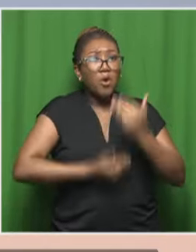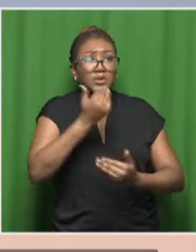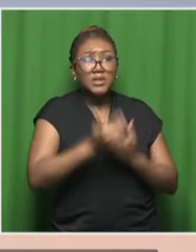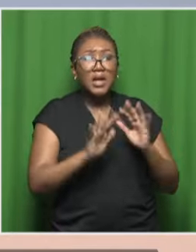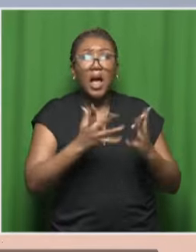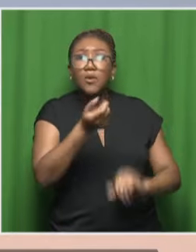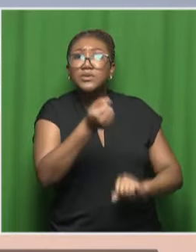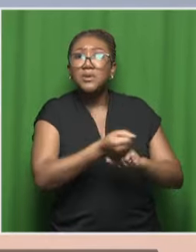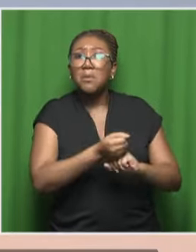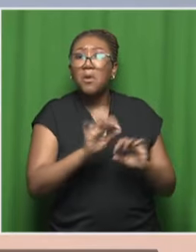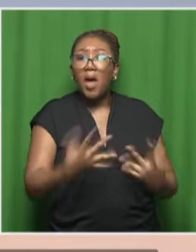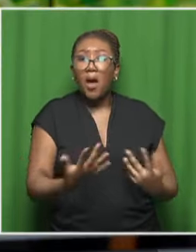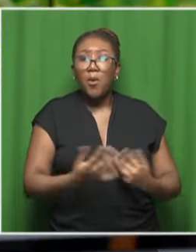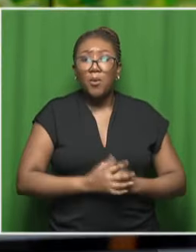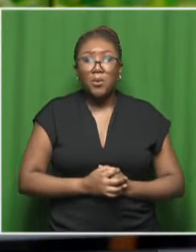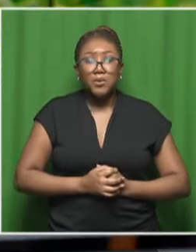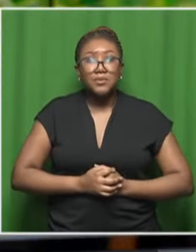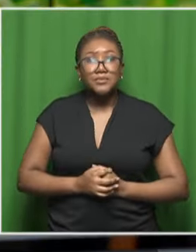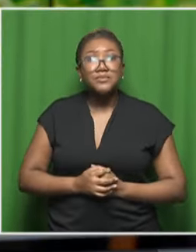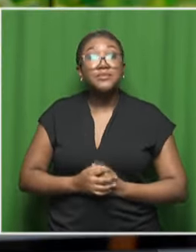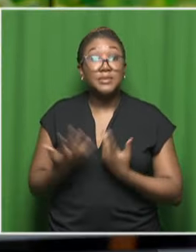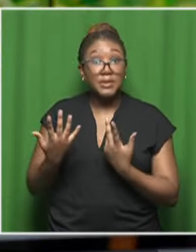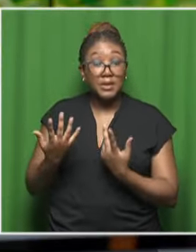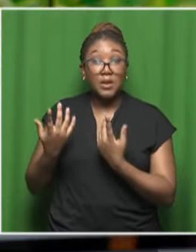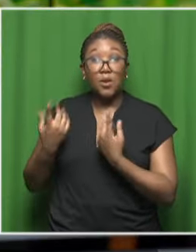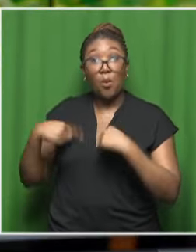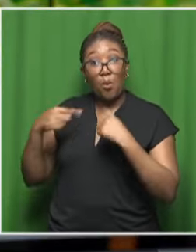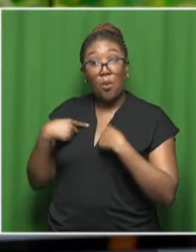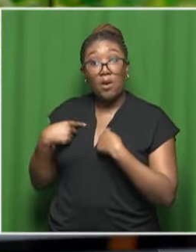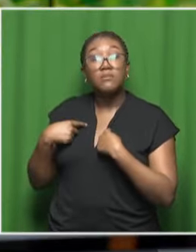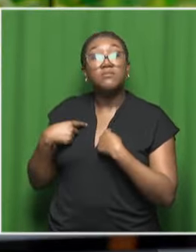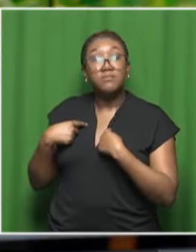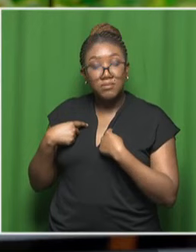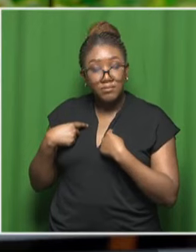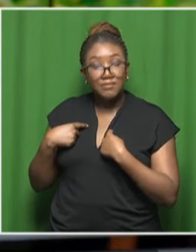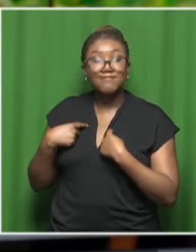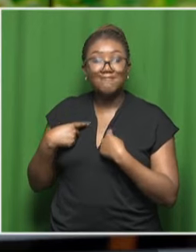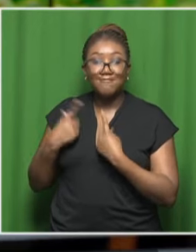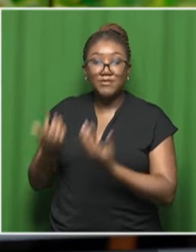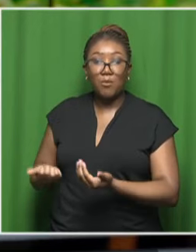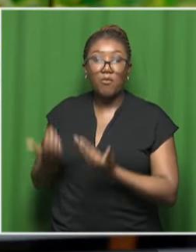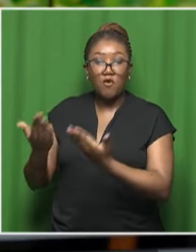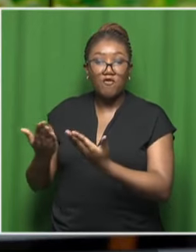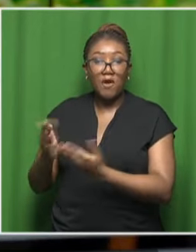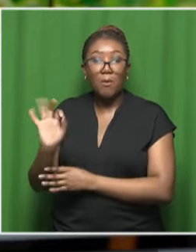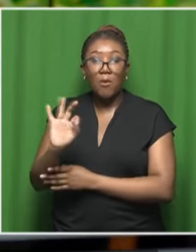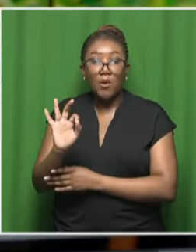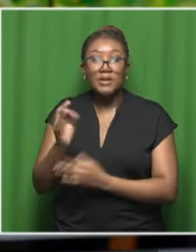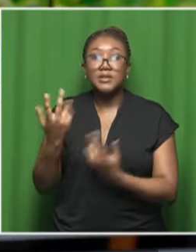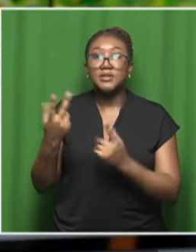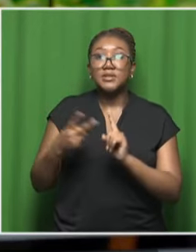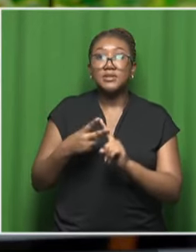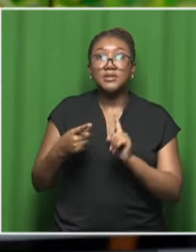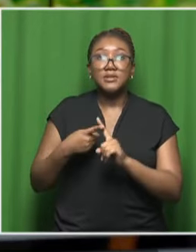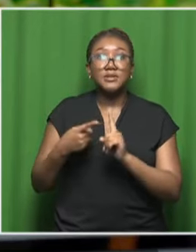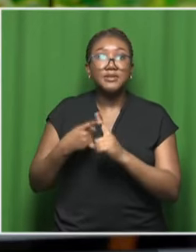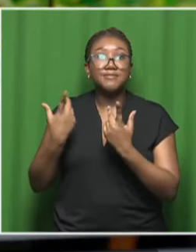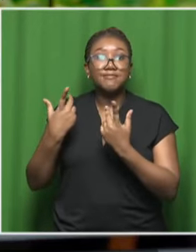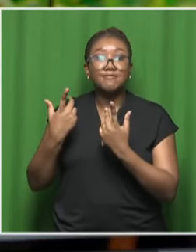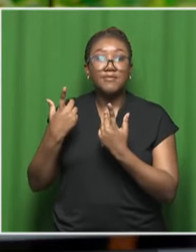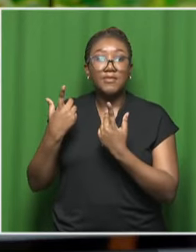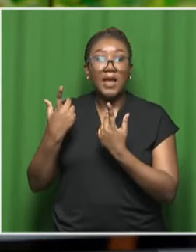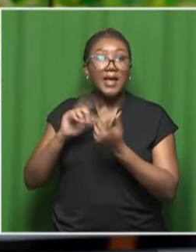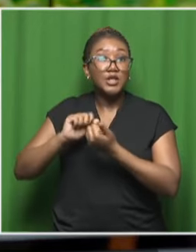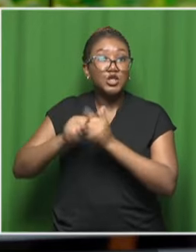give them the soft landing. You know, we offer basically infrastructure builds, sports events and football clinics. So,